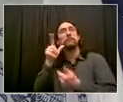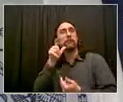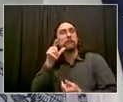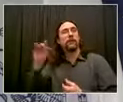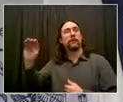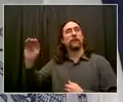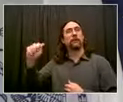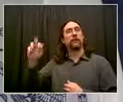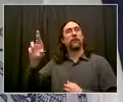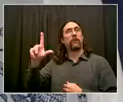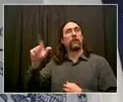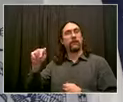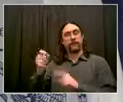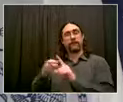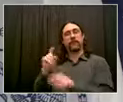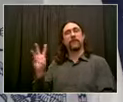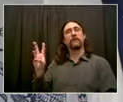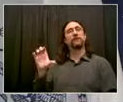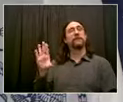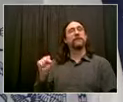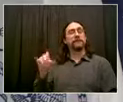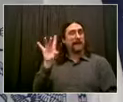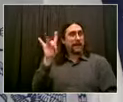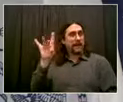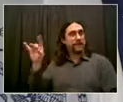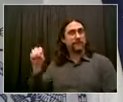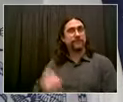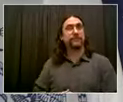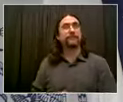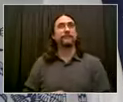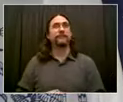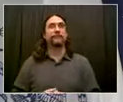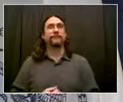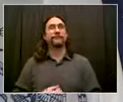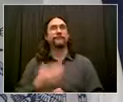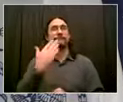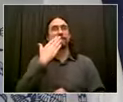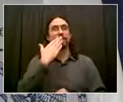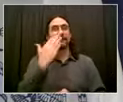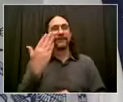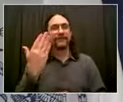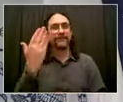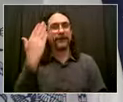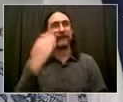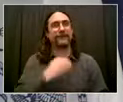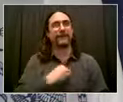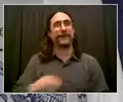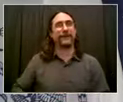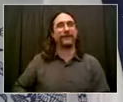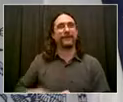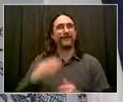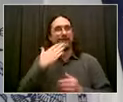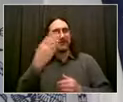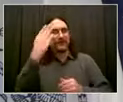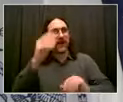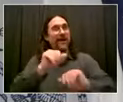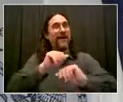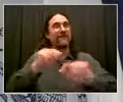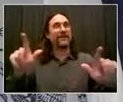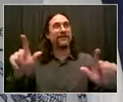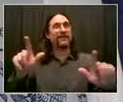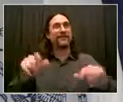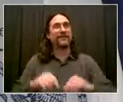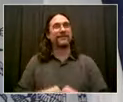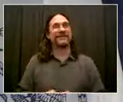Good morning, Mayor, and good morning, everyone on the call. How are you, Marla? wanted to... Ben, how are you doing? I'm feeling okay.